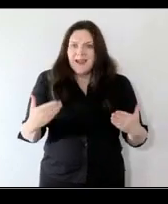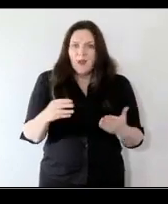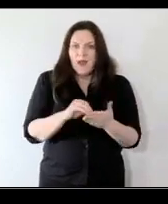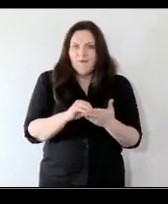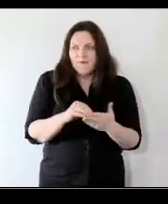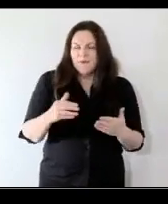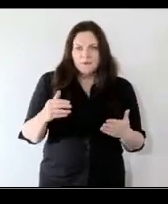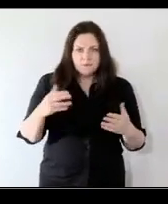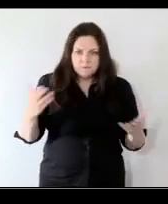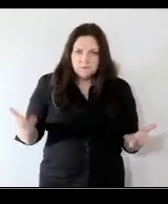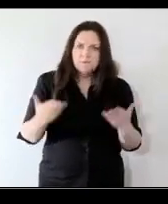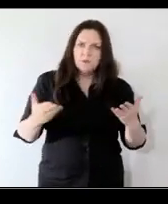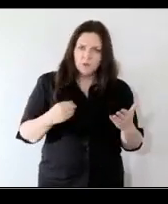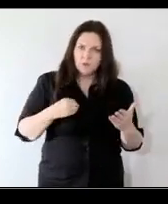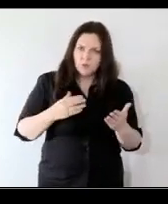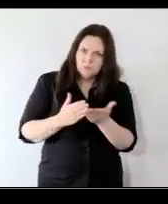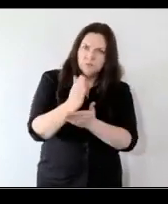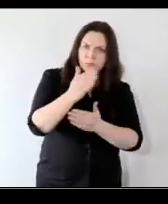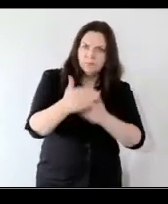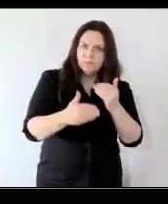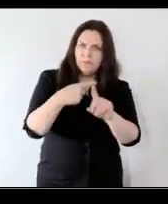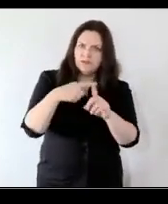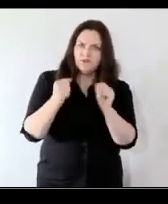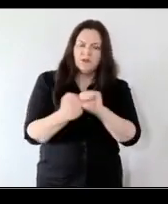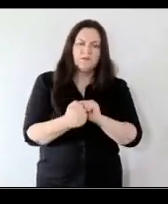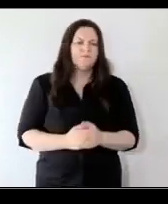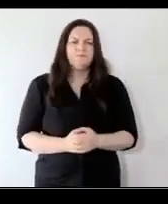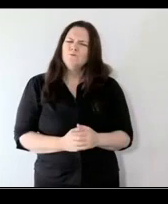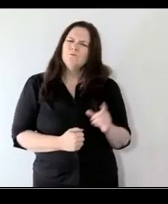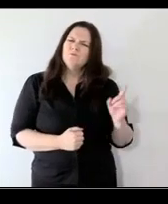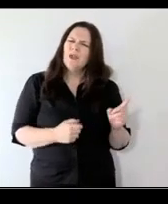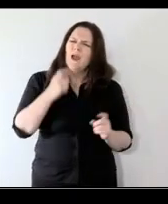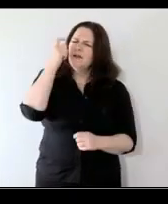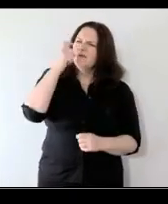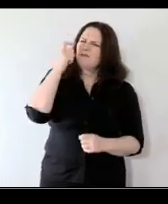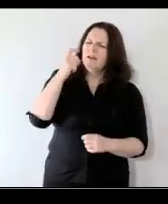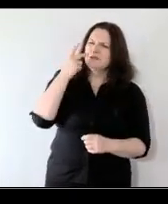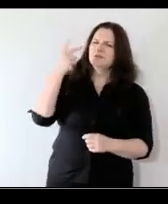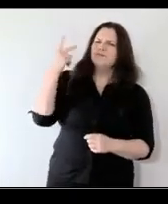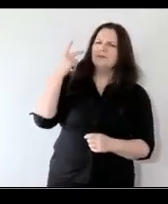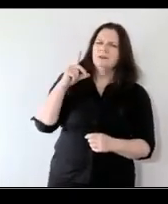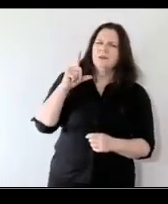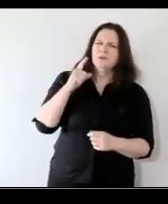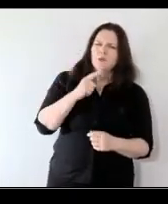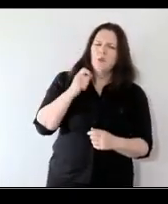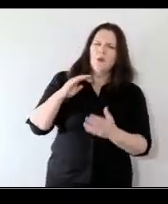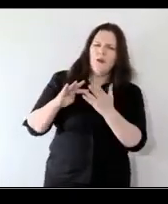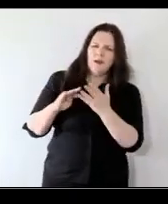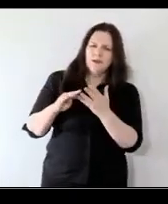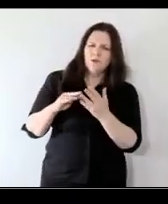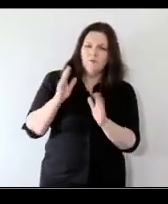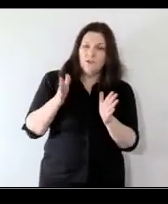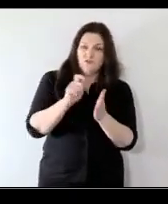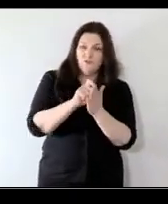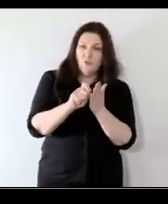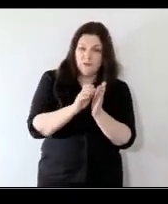gives us an impetus towards positive change and i wonder when you reflect back in 2009 when you wrote the spirit level that was